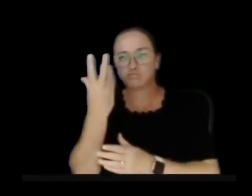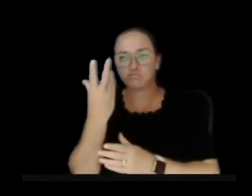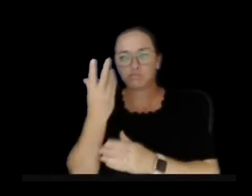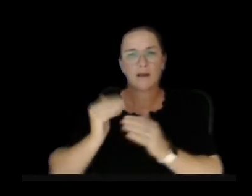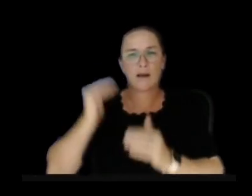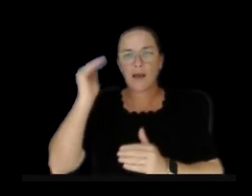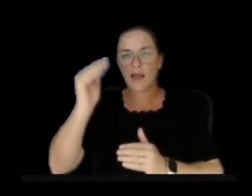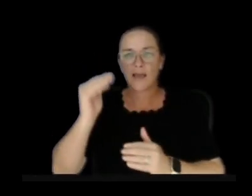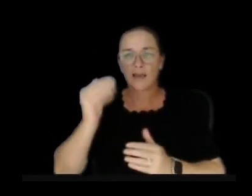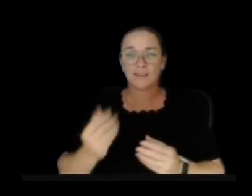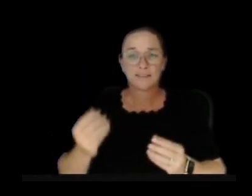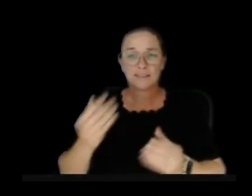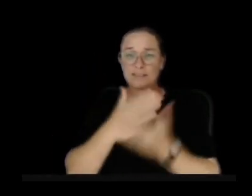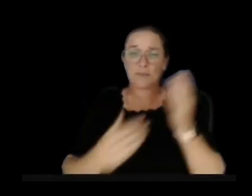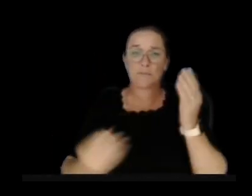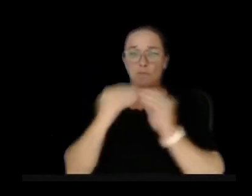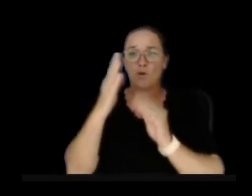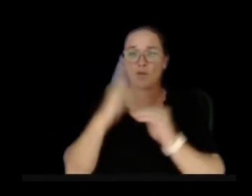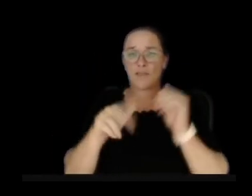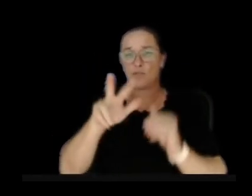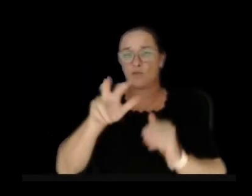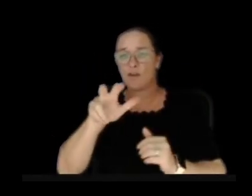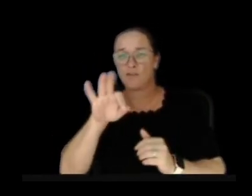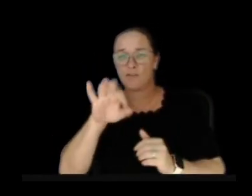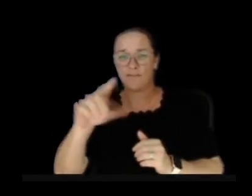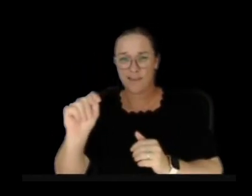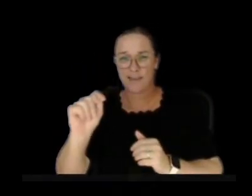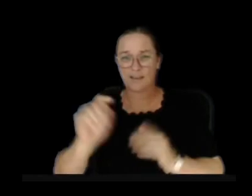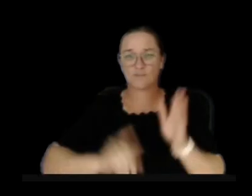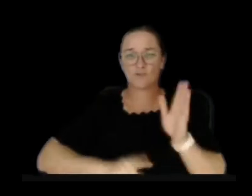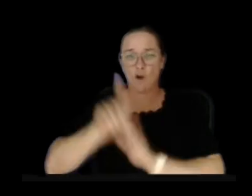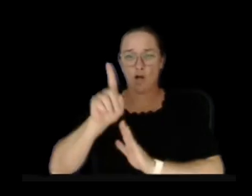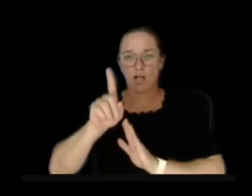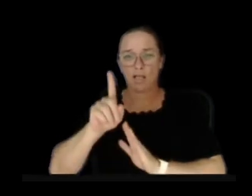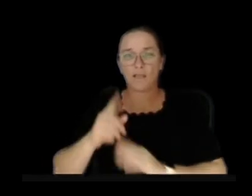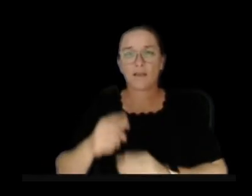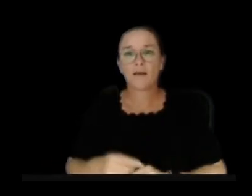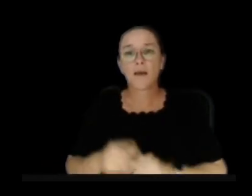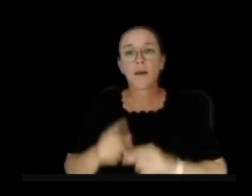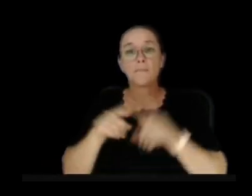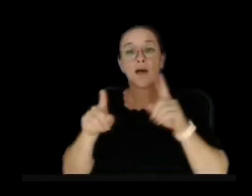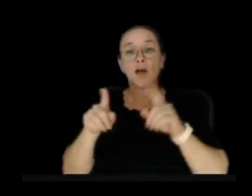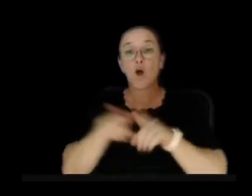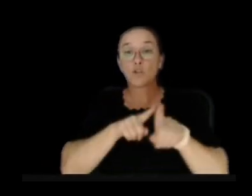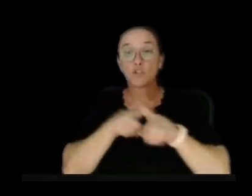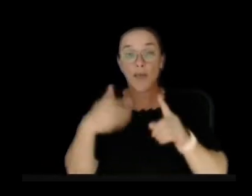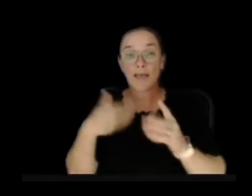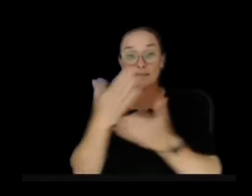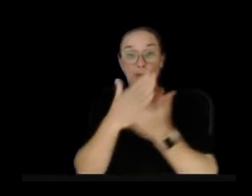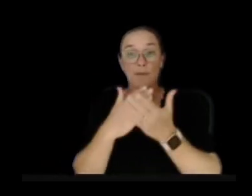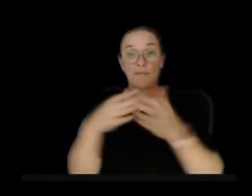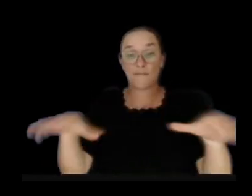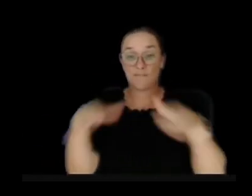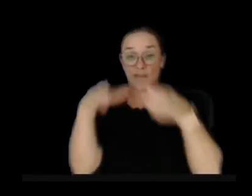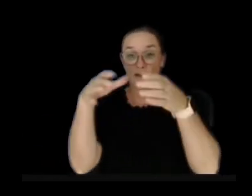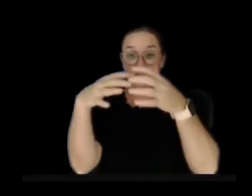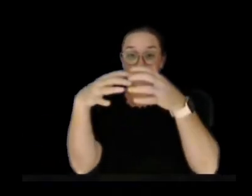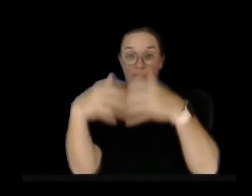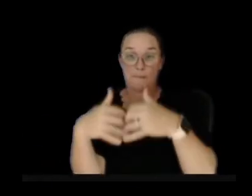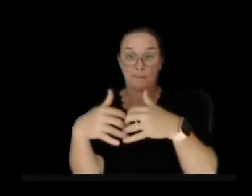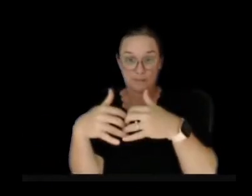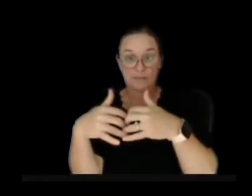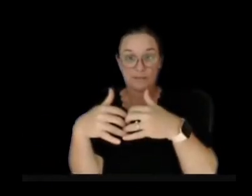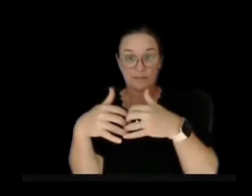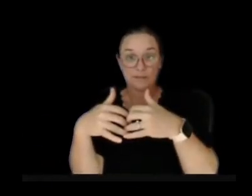300 feet high in the last 24 hours but there have also been some collapses of the vents especially this south vent